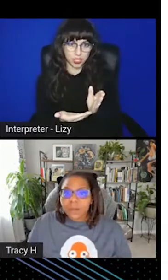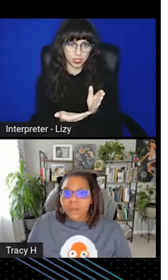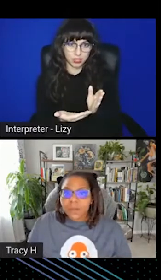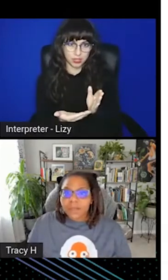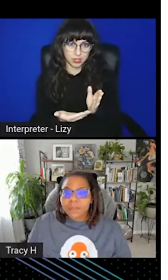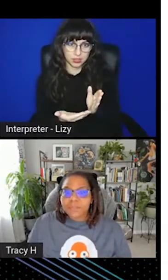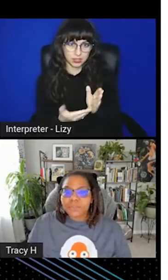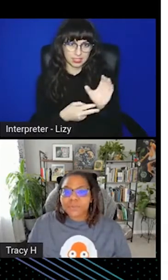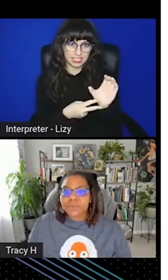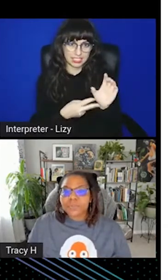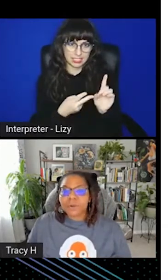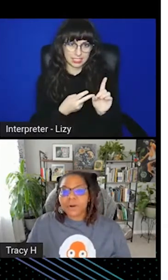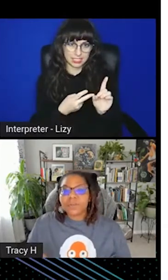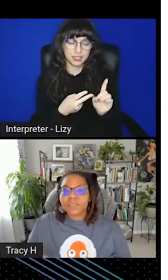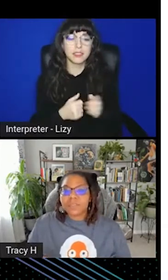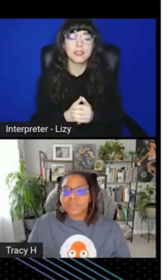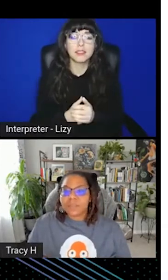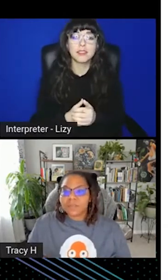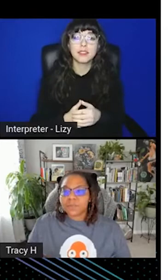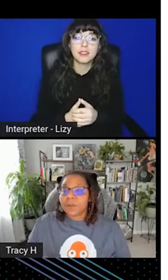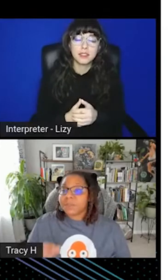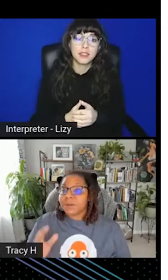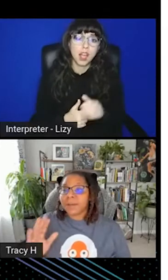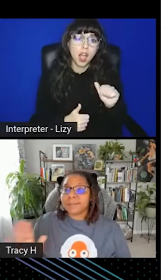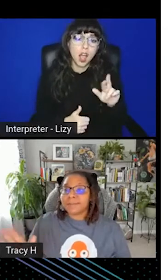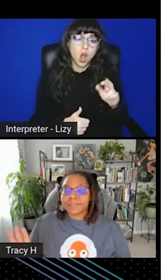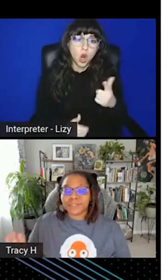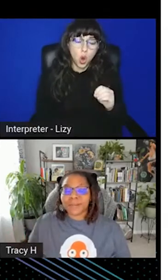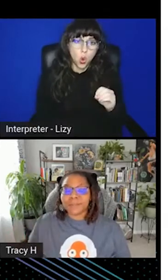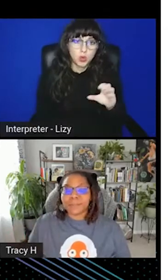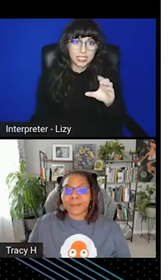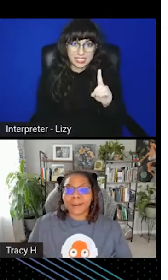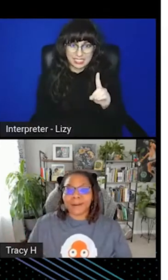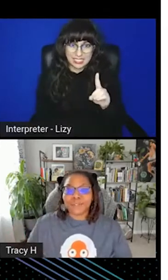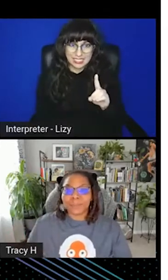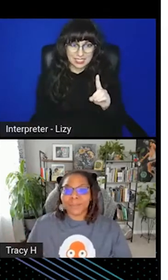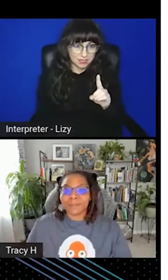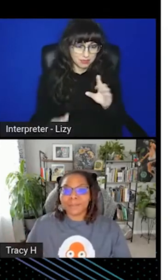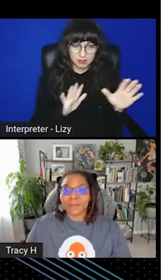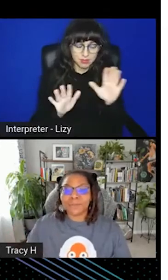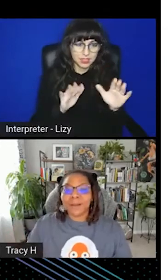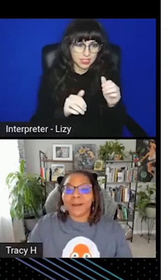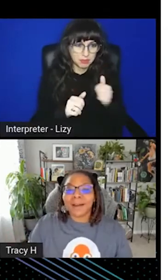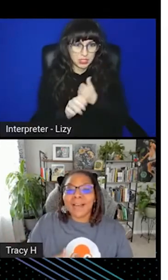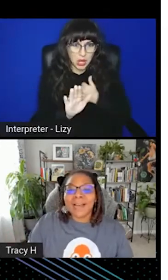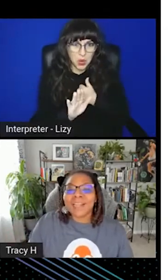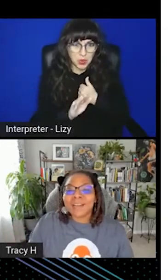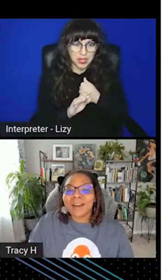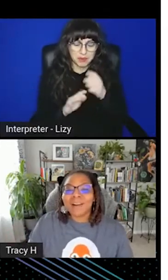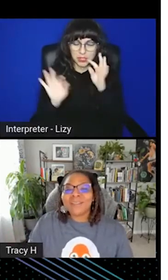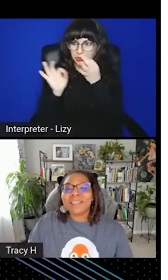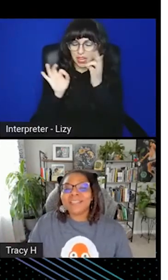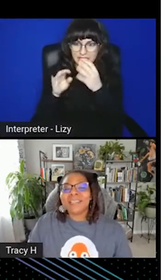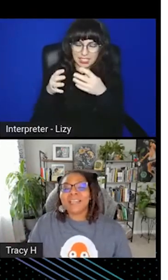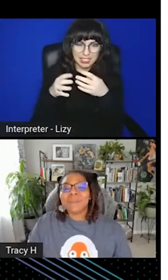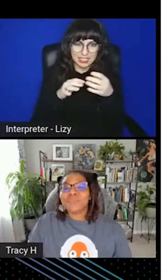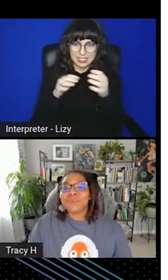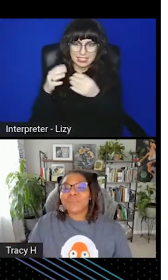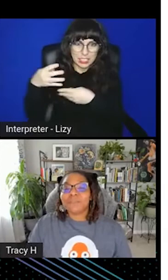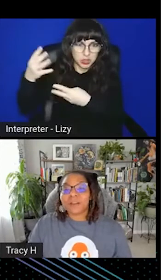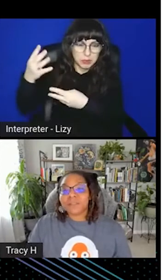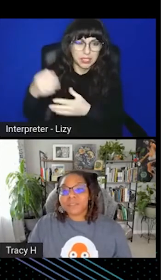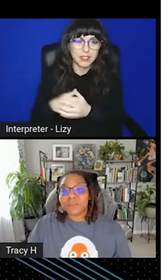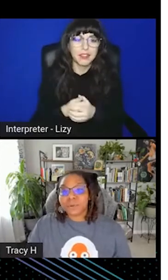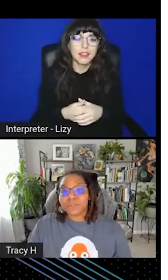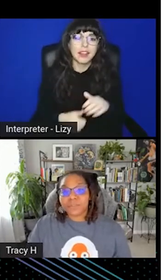A GitOps tool. So Argo CD is a GitOps tool. I'm sorry. I got distracted by our streaming stuff. Argo CD is a GitOps tool